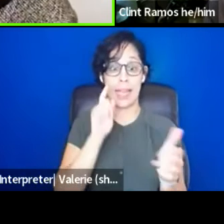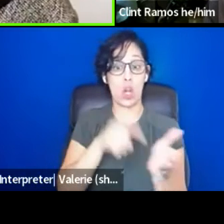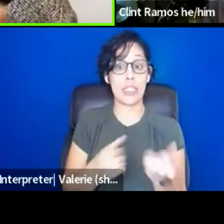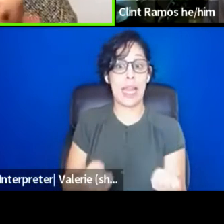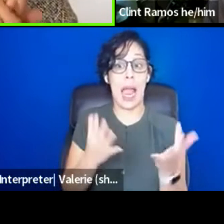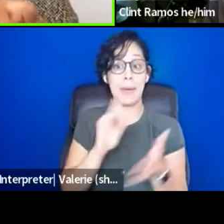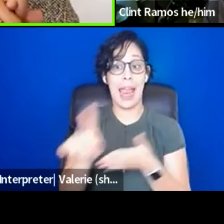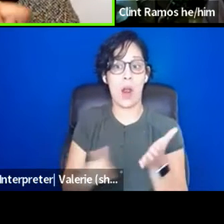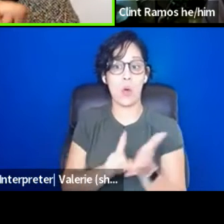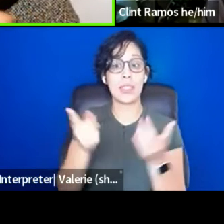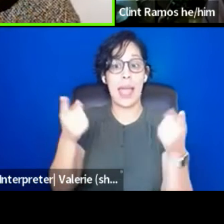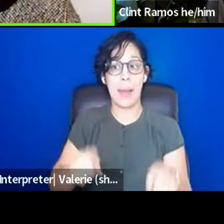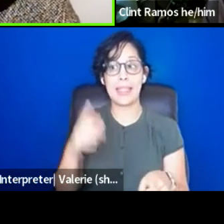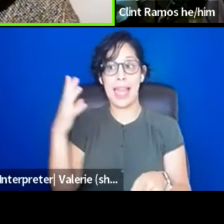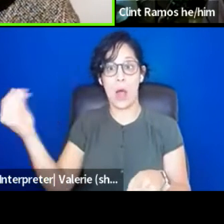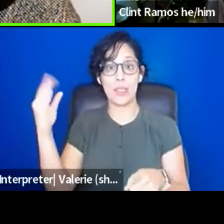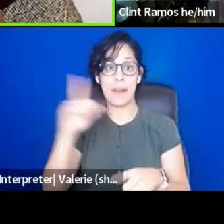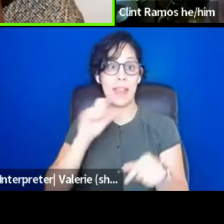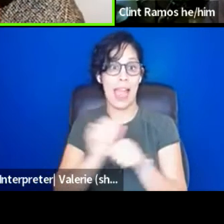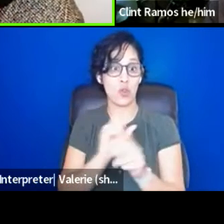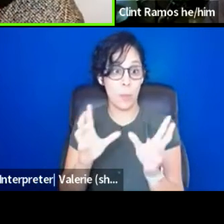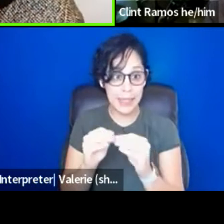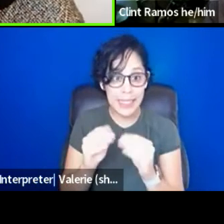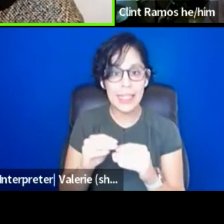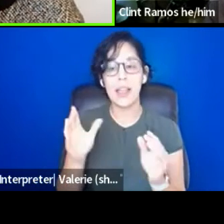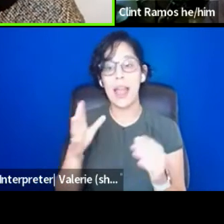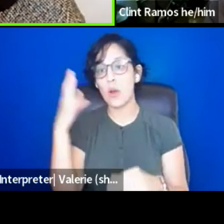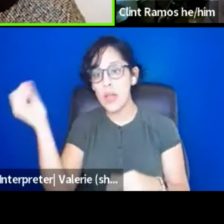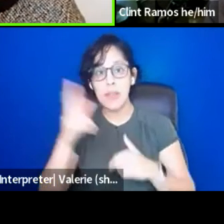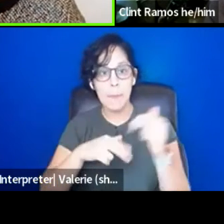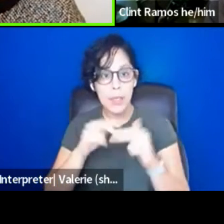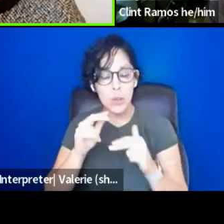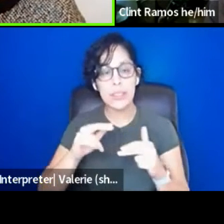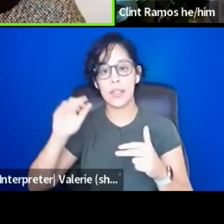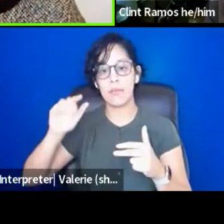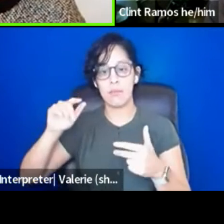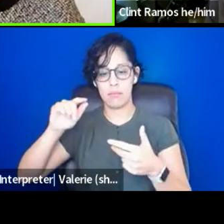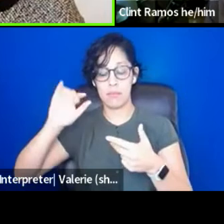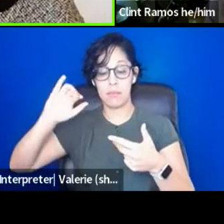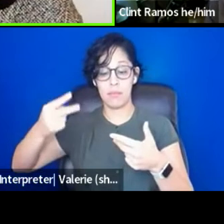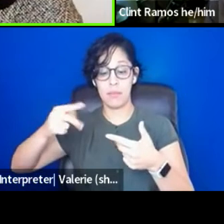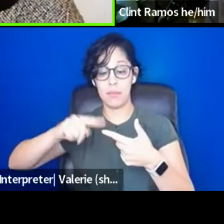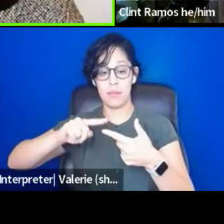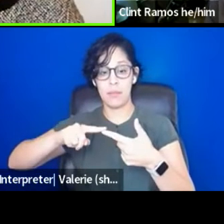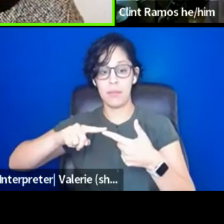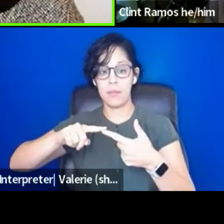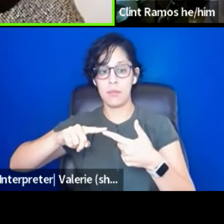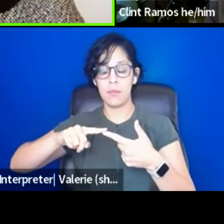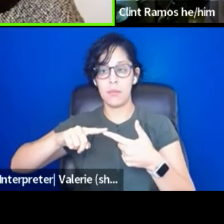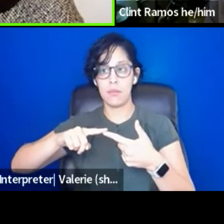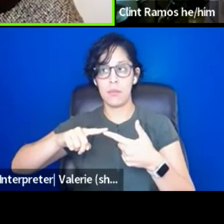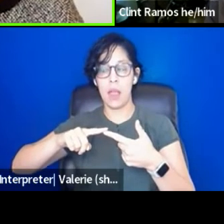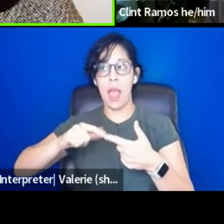a room, outside of meetings. You know, I think that's one way. B, and I really do, it's even recently, I feel I failed